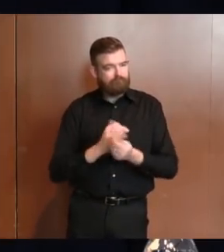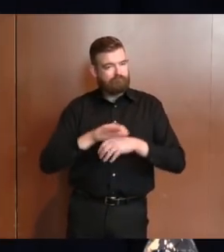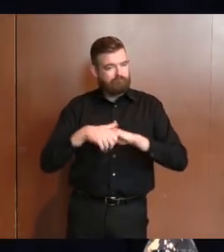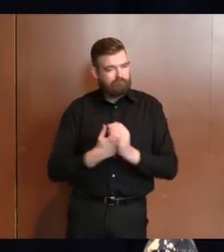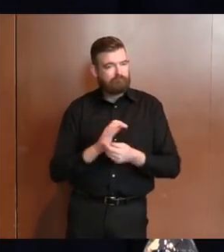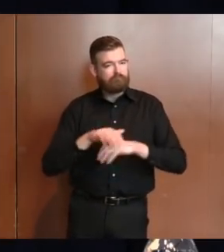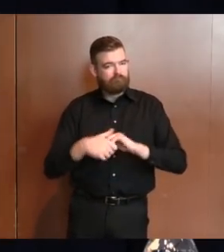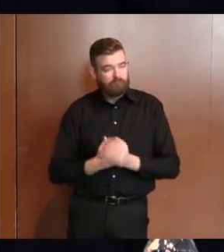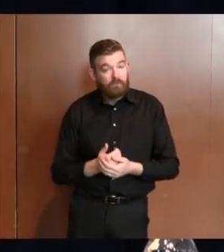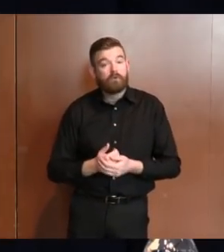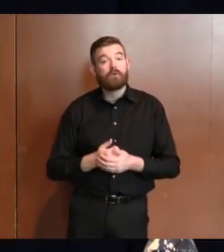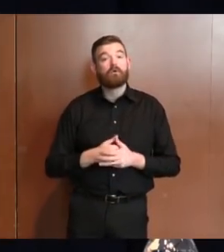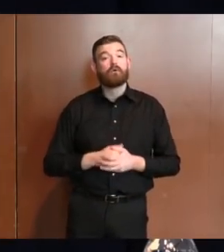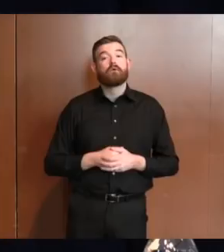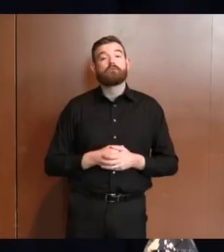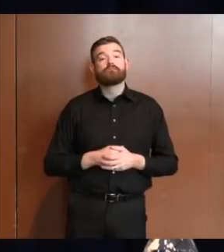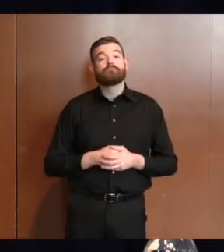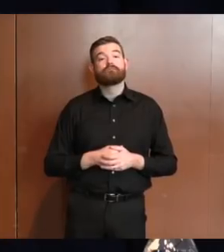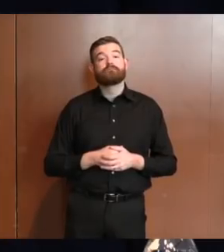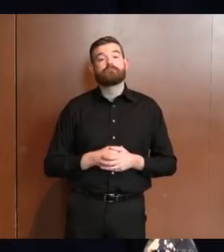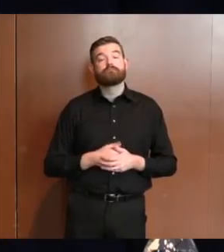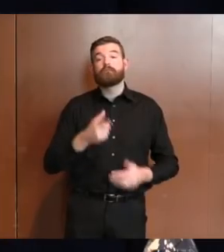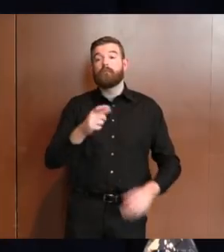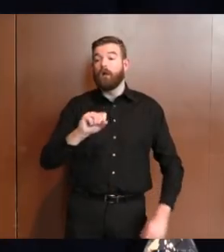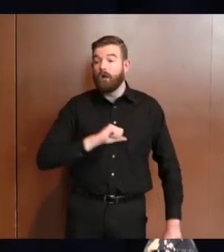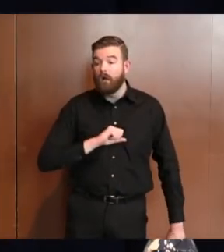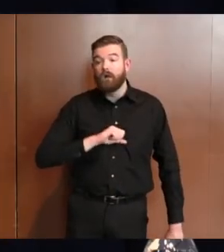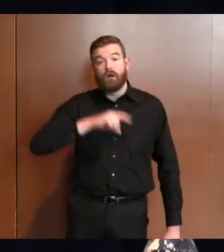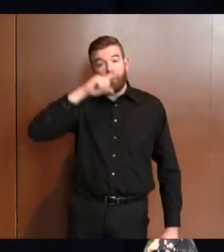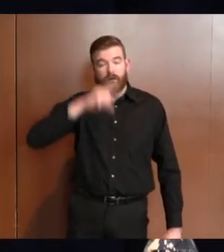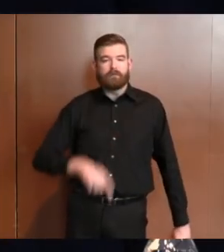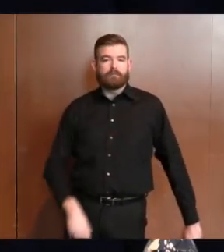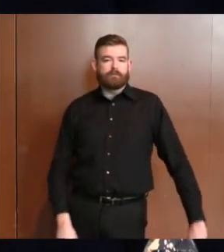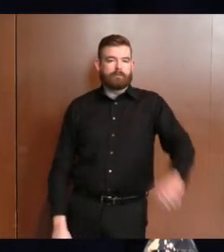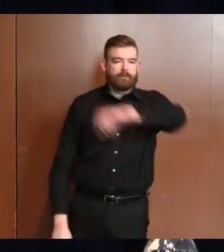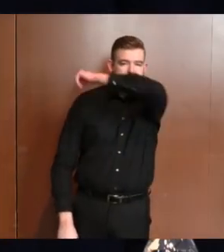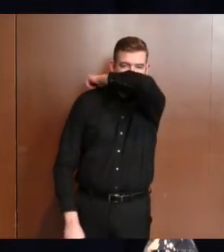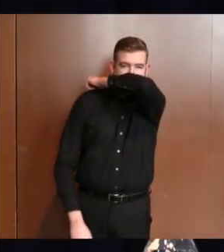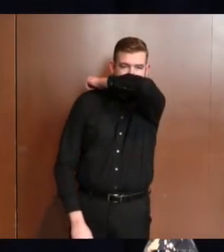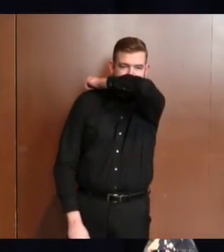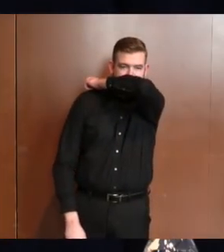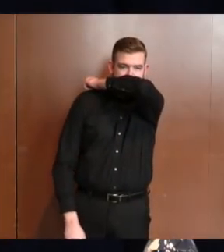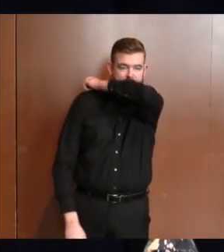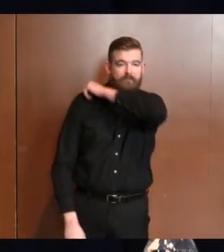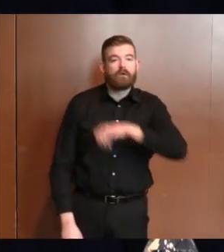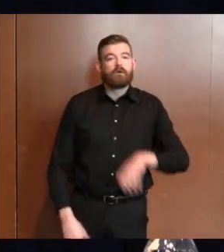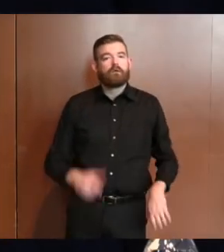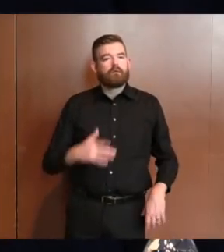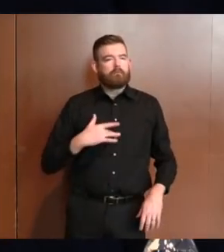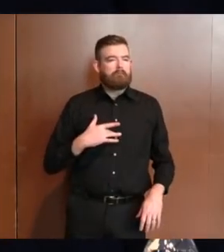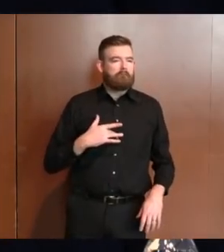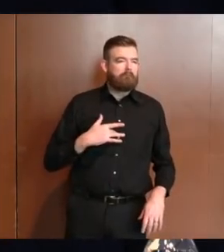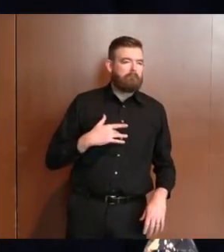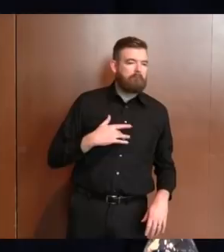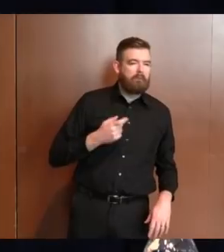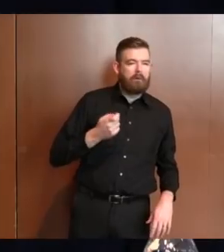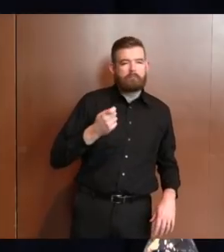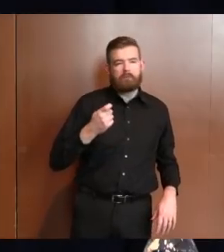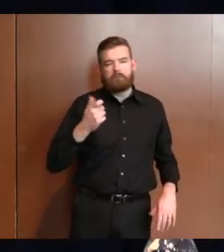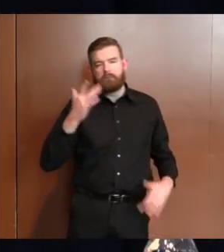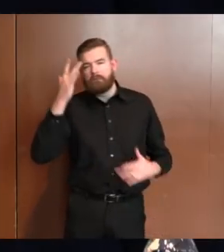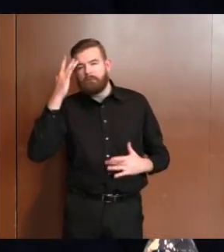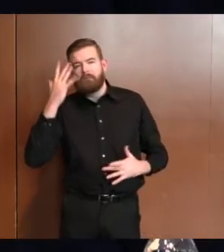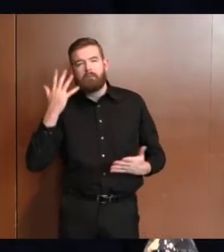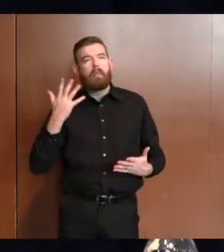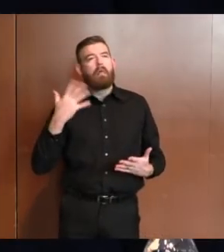hygiene. And if you feel under the weather, even if you're convinced it's just your allergies acting up, stay